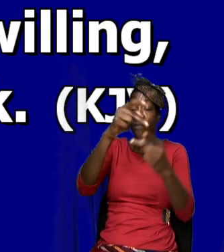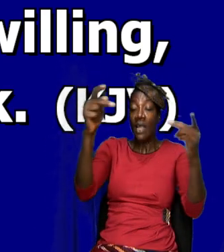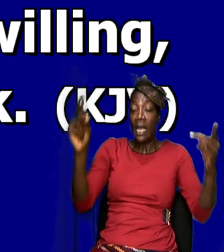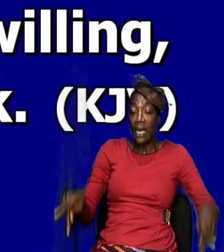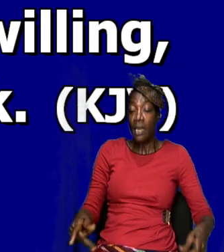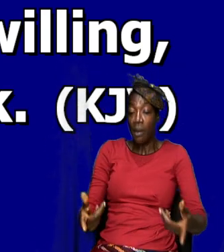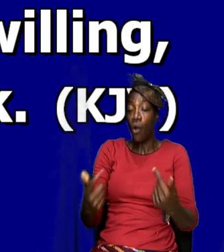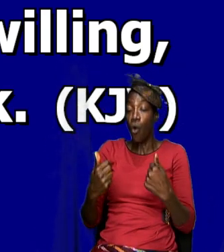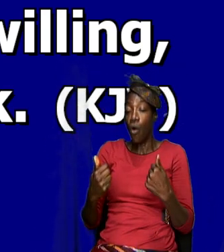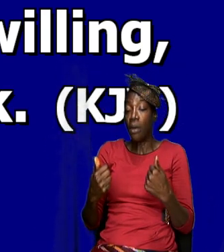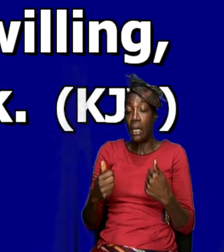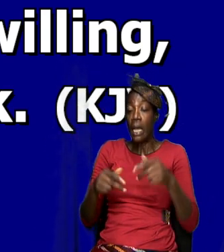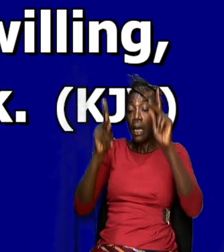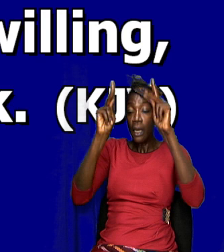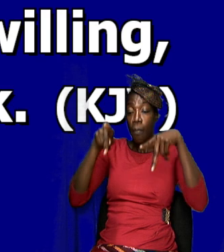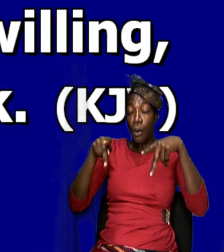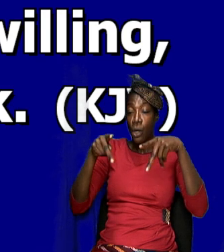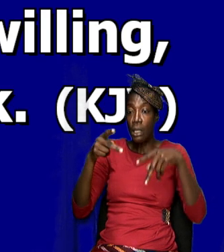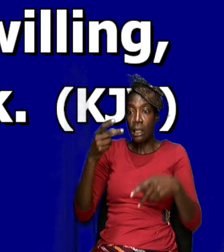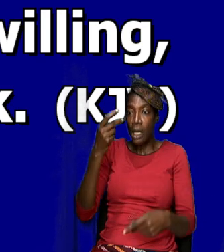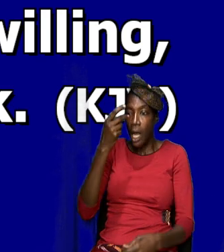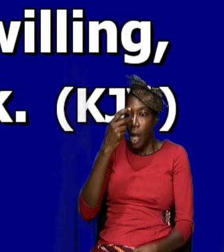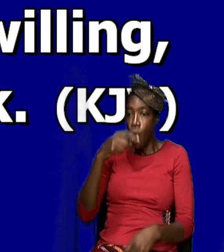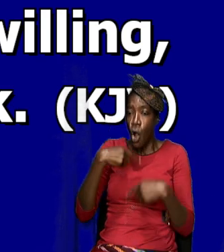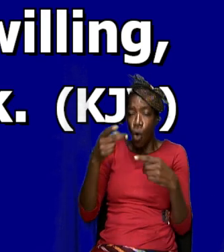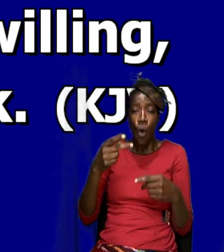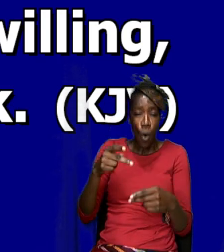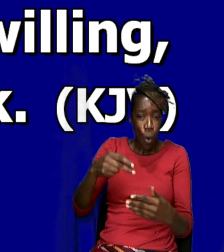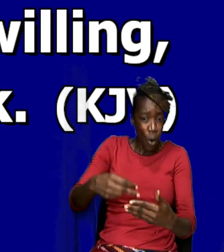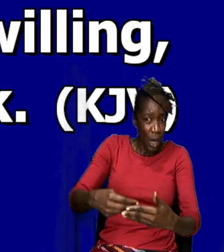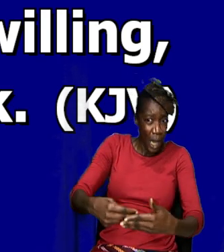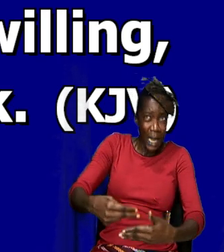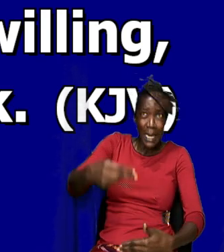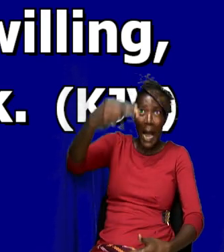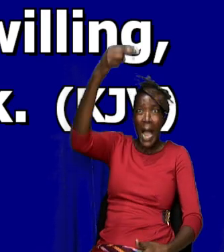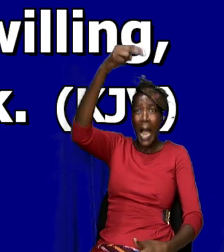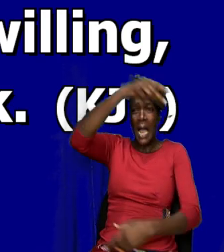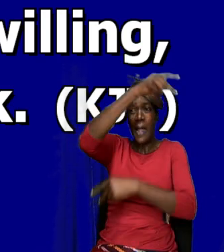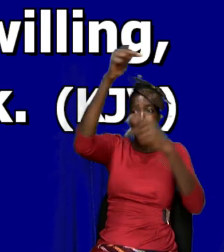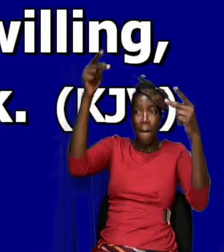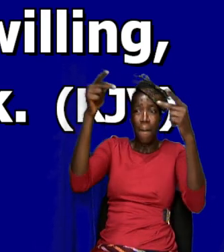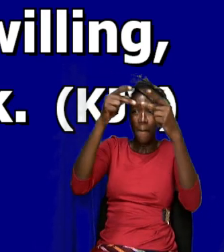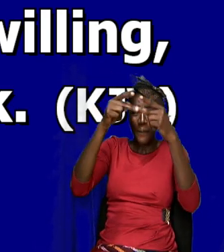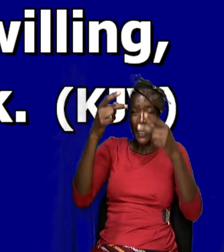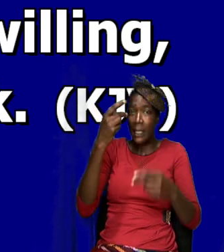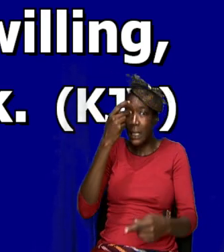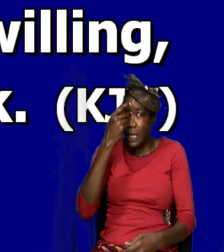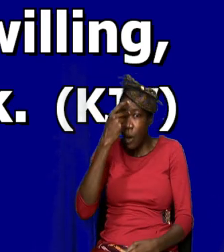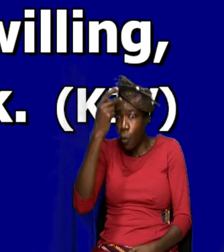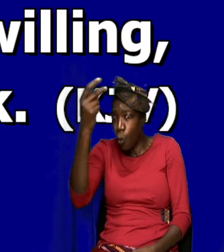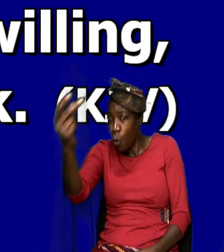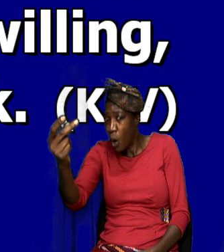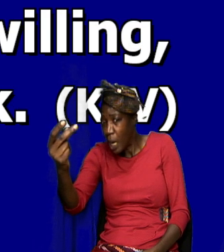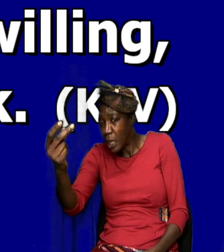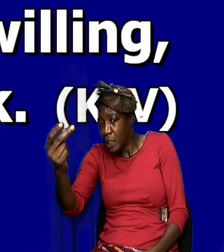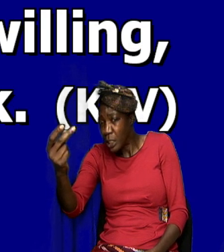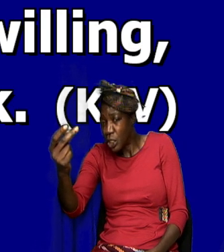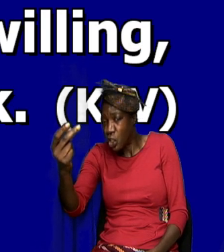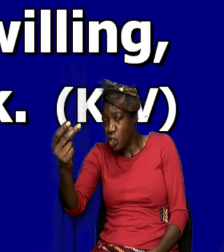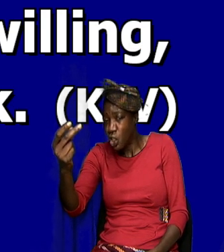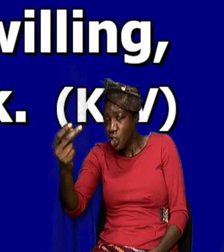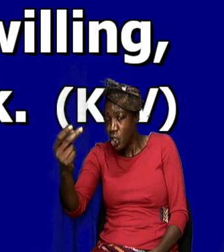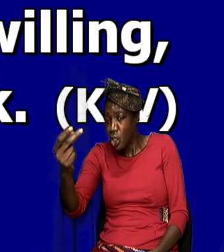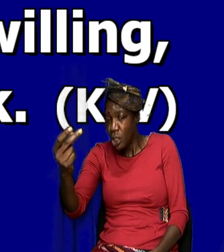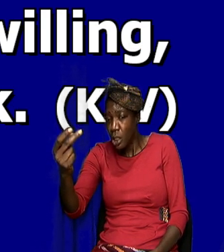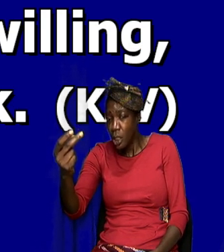literally go and watch there at a tower at a high place and would physically go